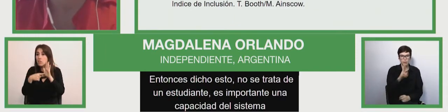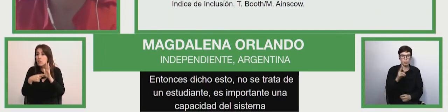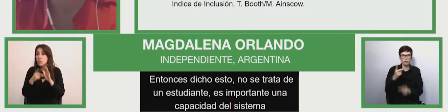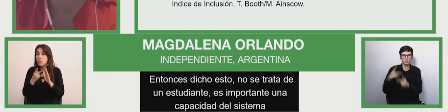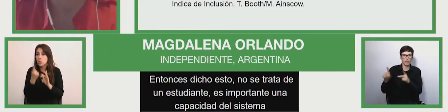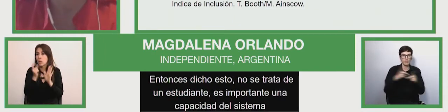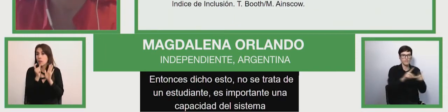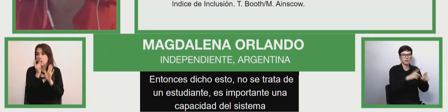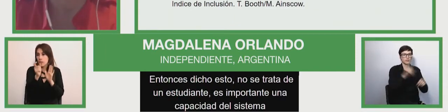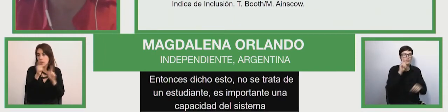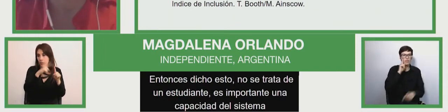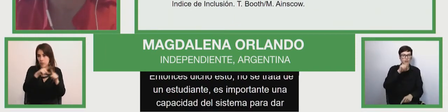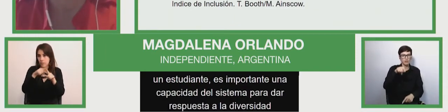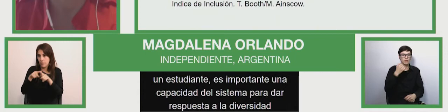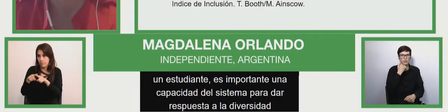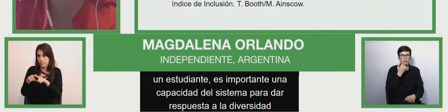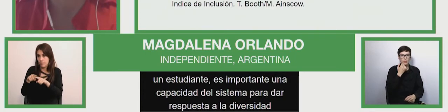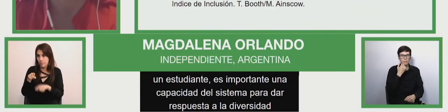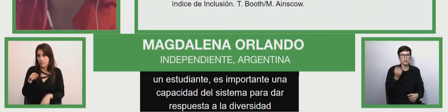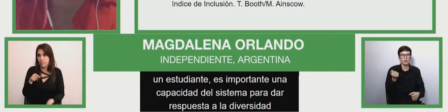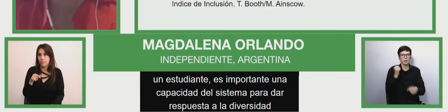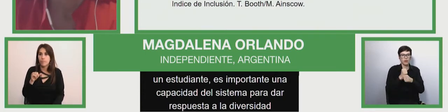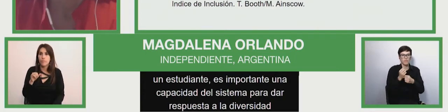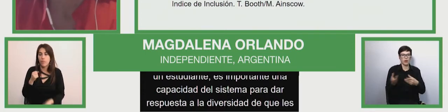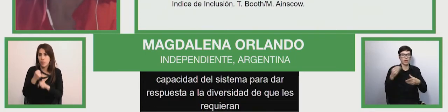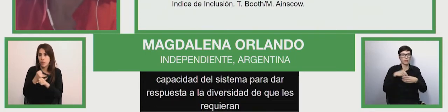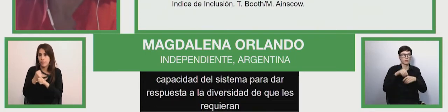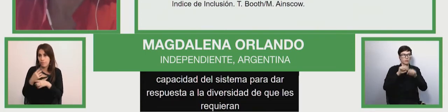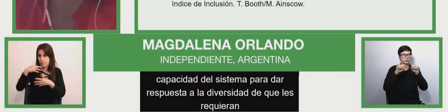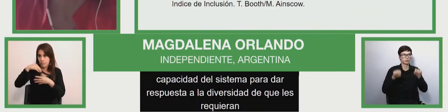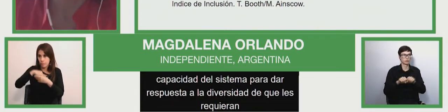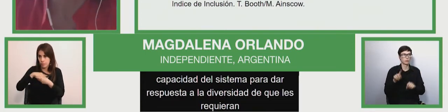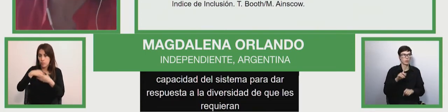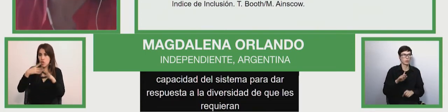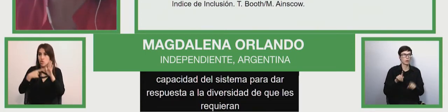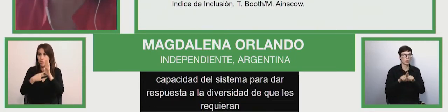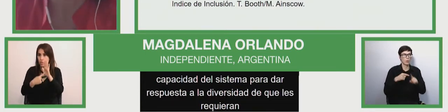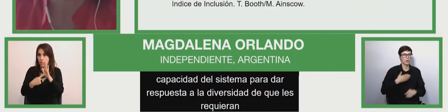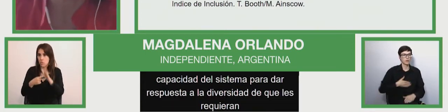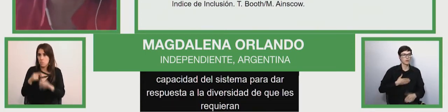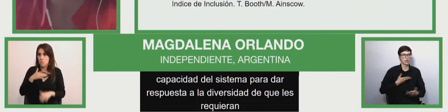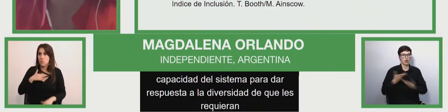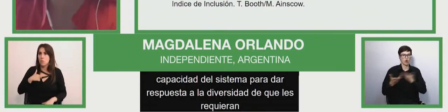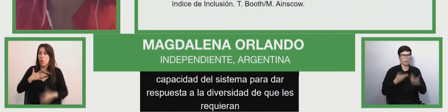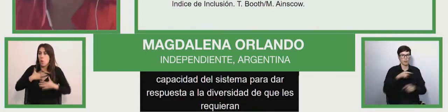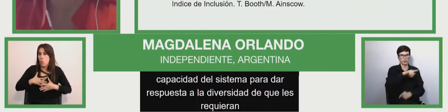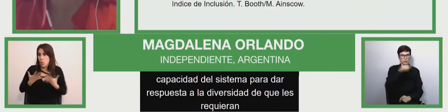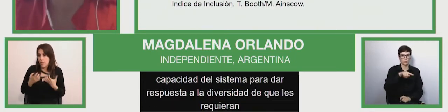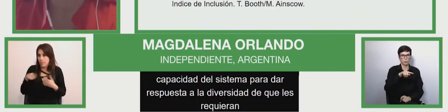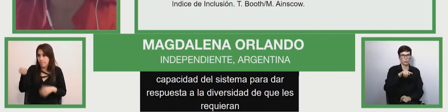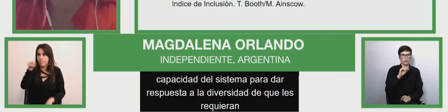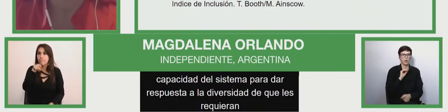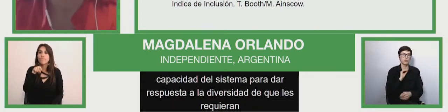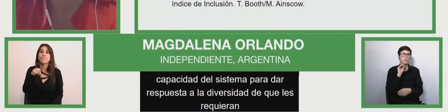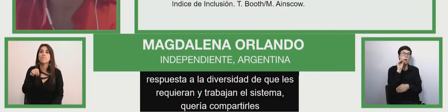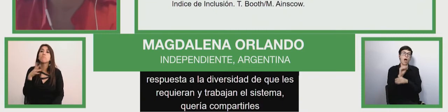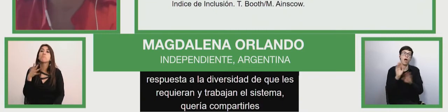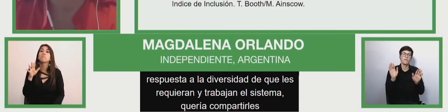to for those who work in the system i wanted to share a recommendation and that is to